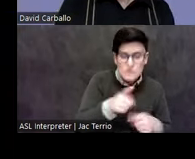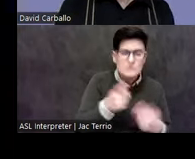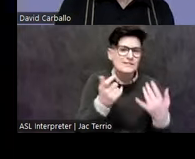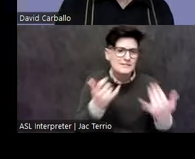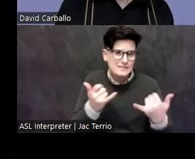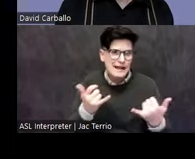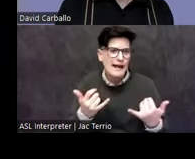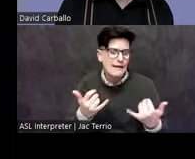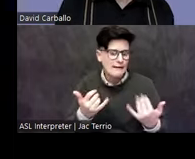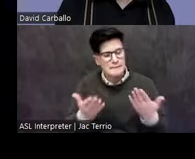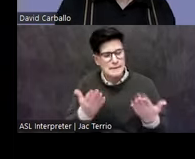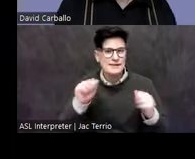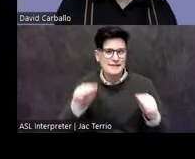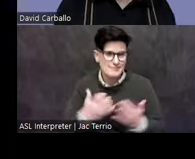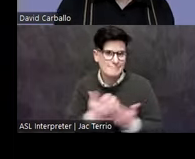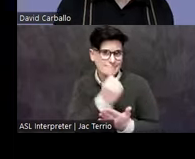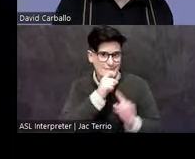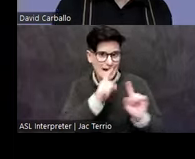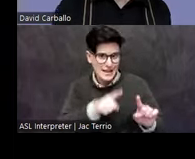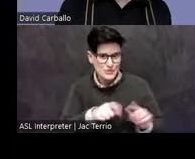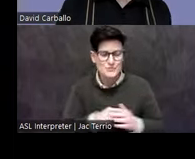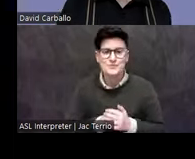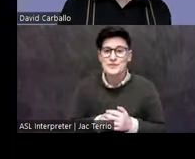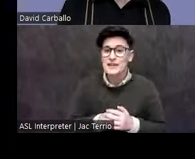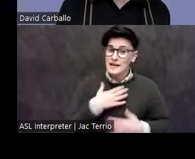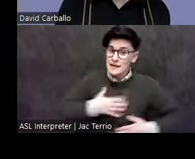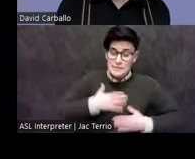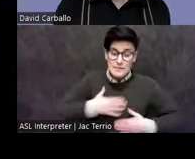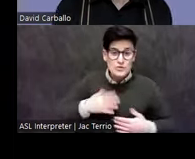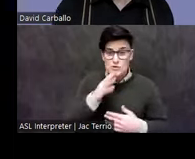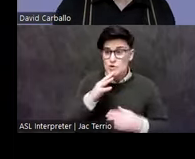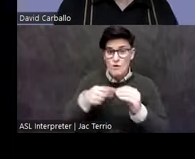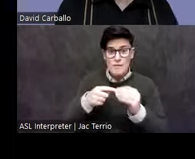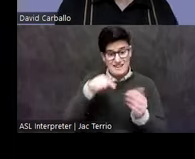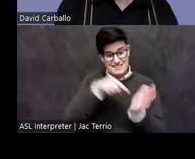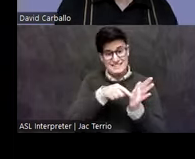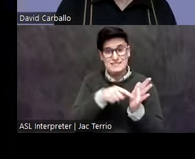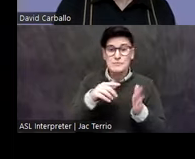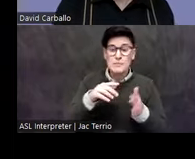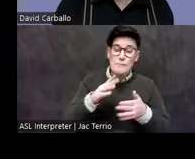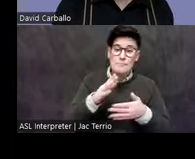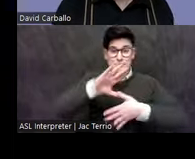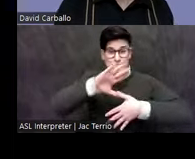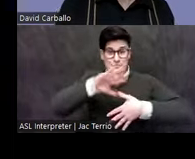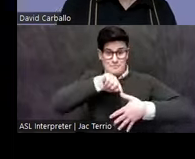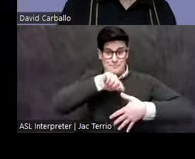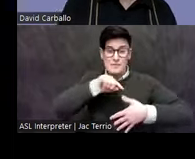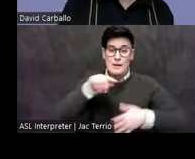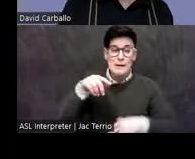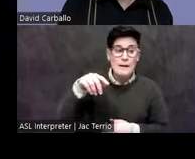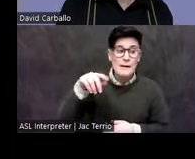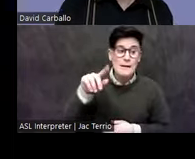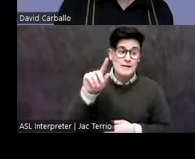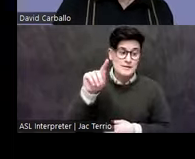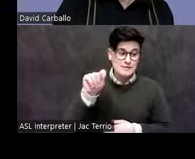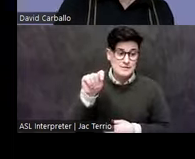So it's a pleasure to talk briefly about a part of the world that is near and dear to my heart, Tlaxcala, located in central